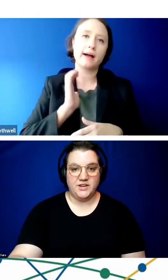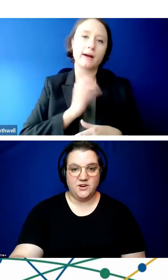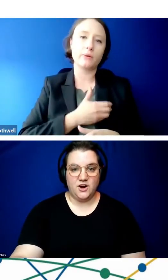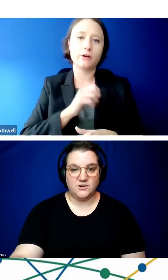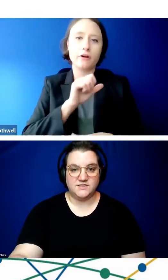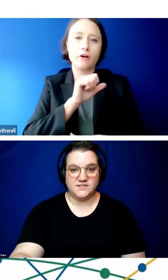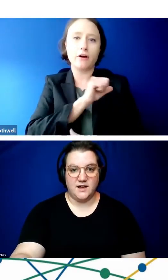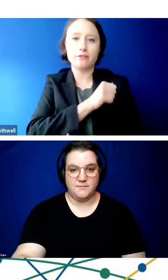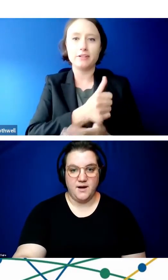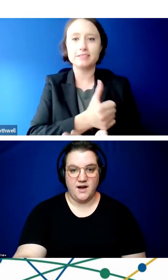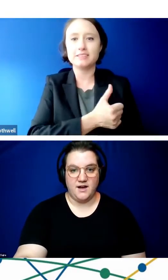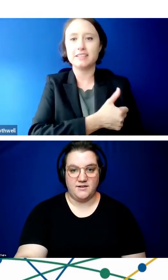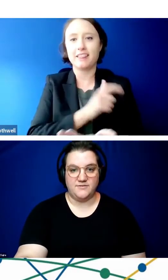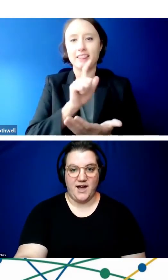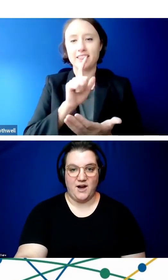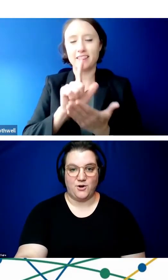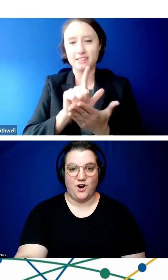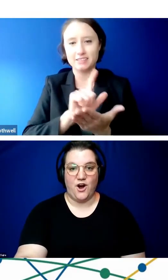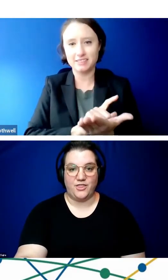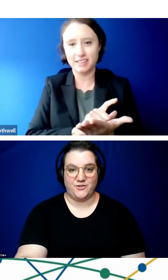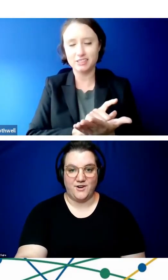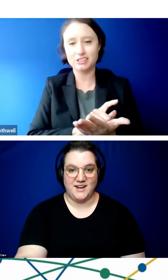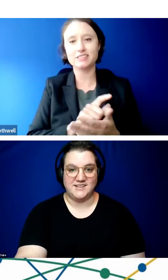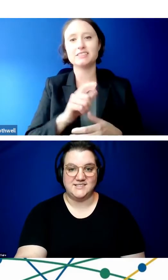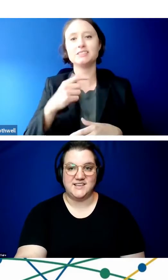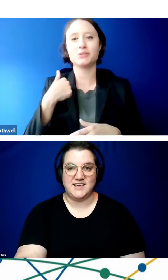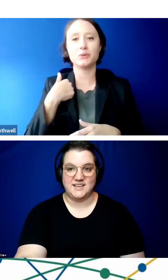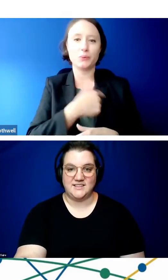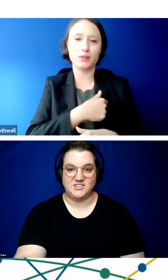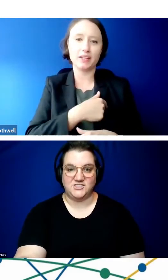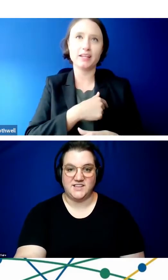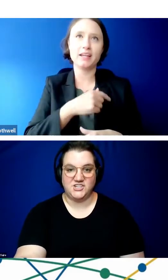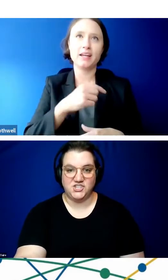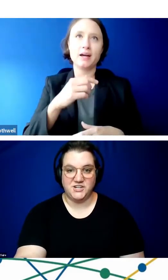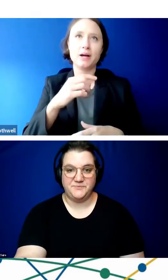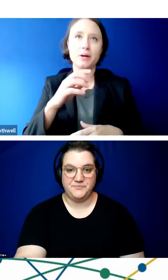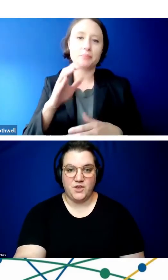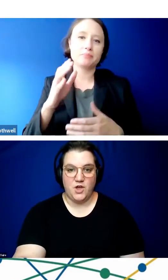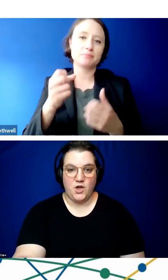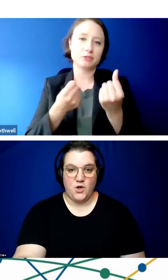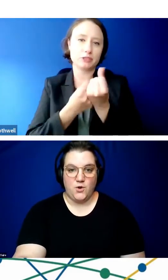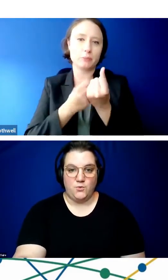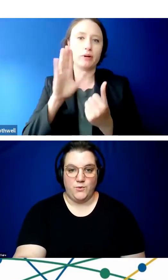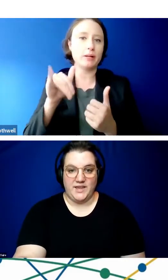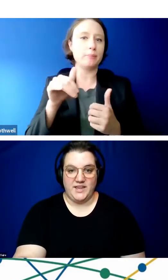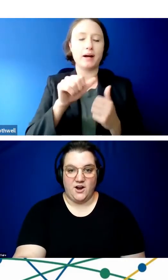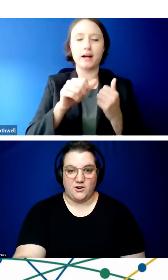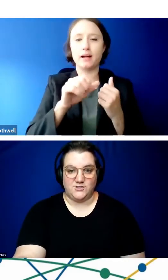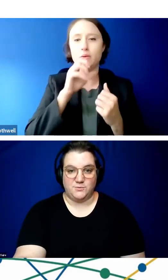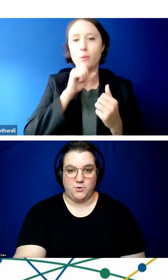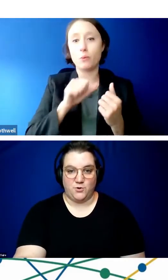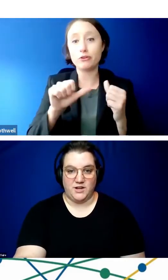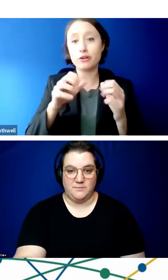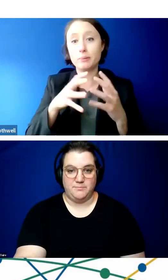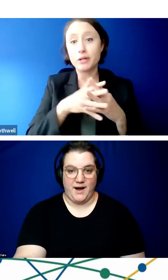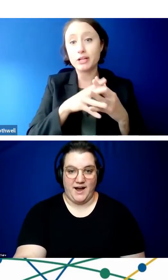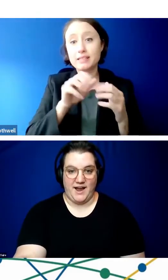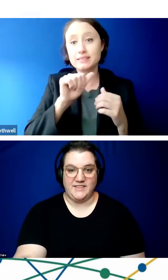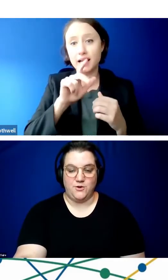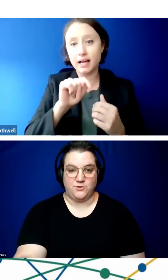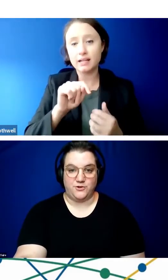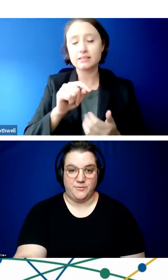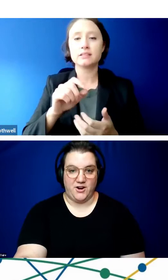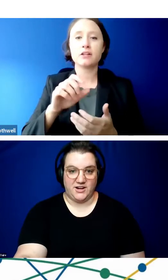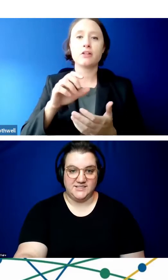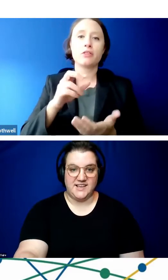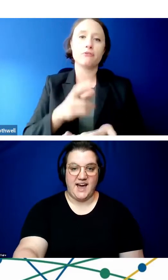So here are some of our authorizing legislation. We are supported by